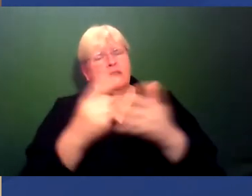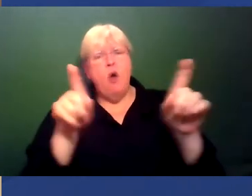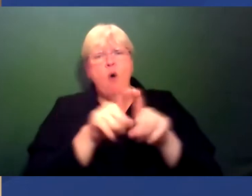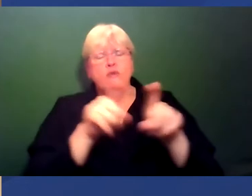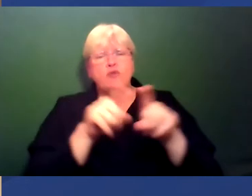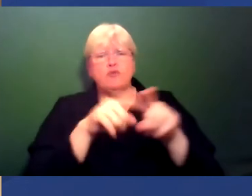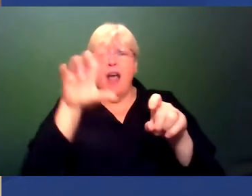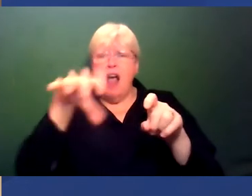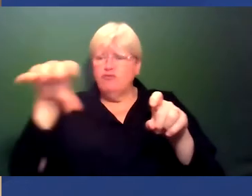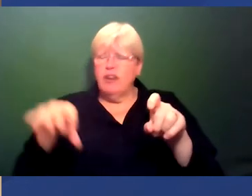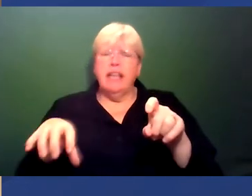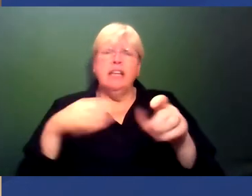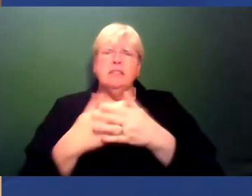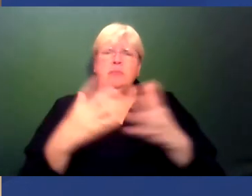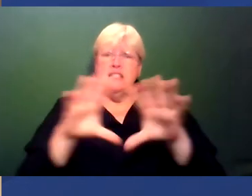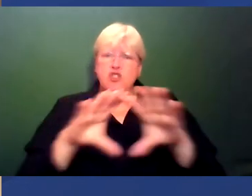problems.